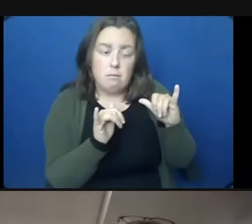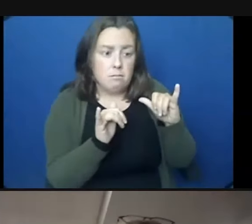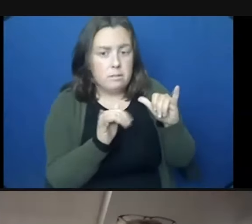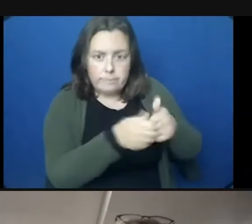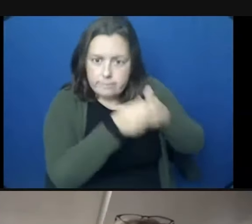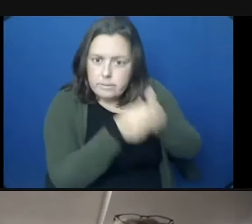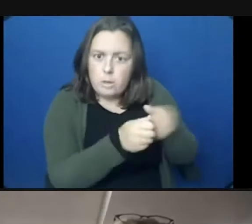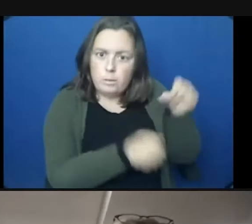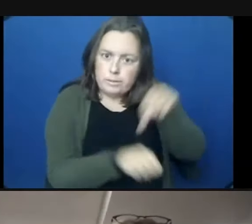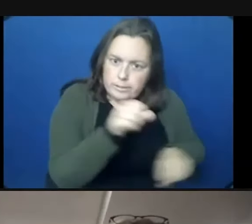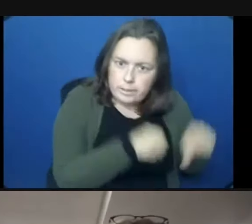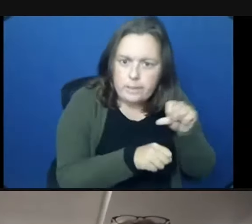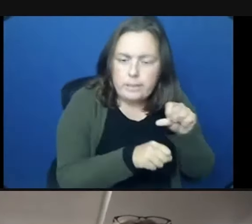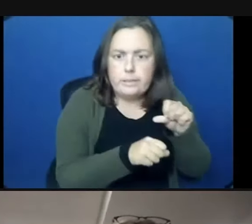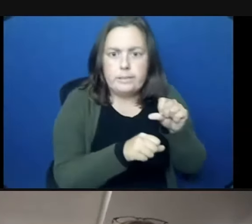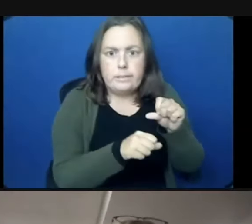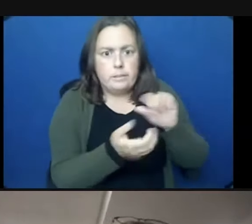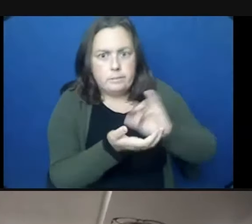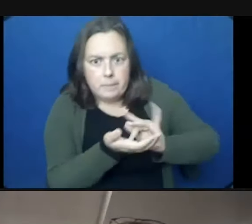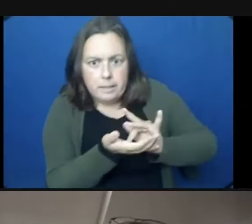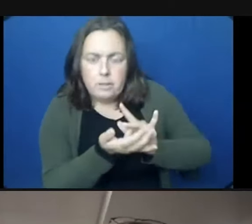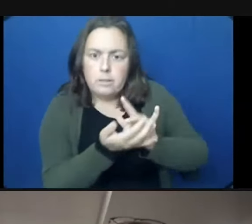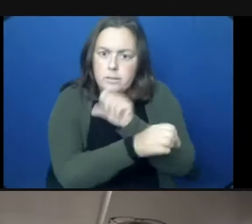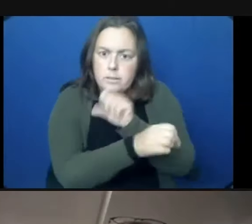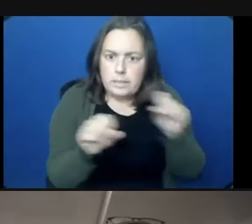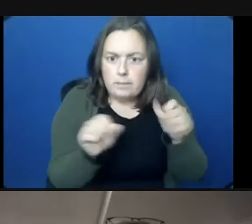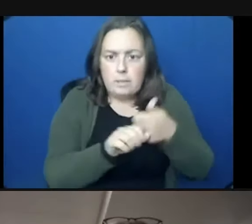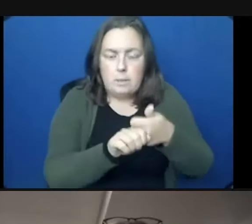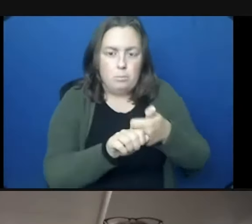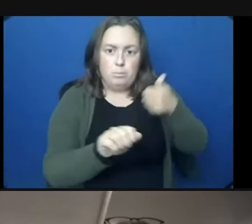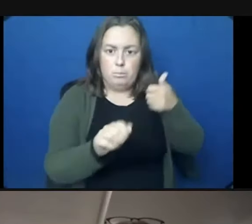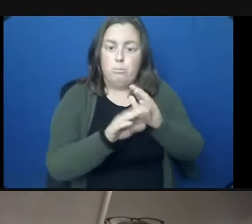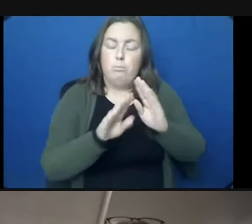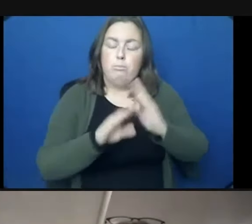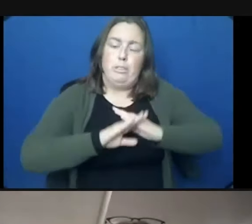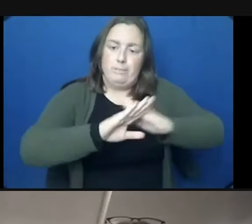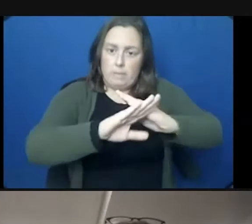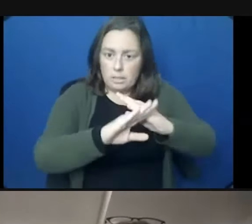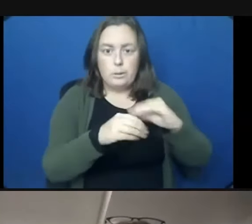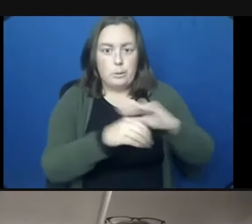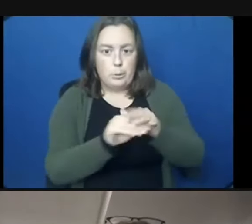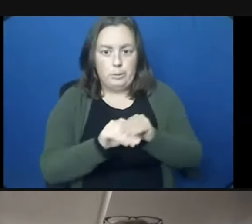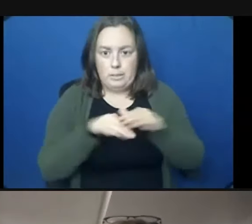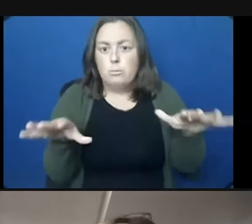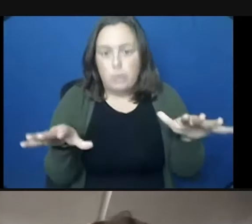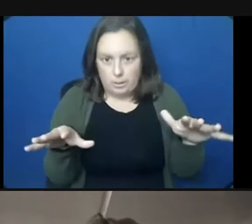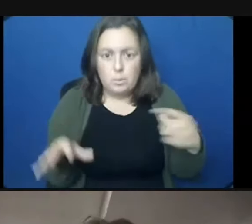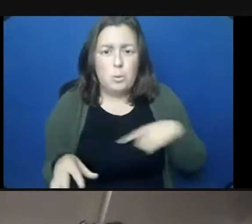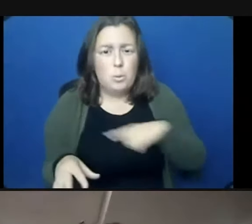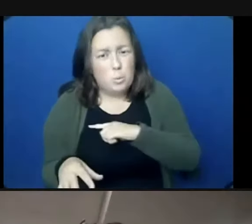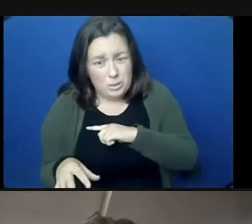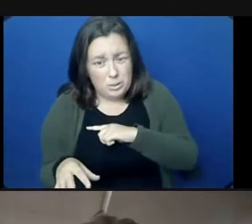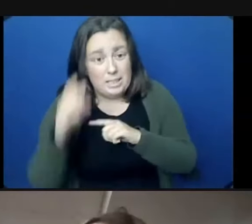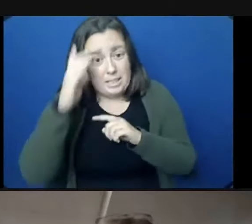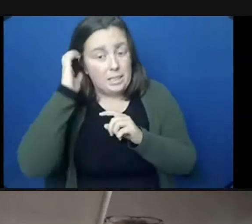steps to prevent COVID-19. Since one risk mitigation will be removed, we needed to ensure that other mitigation strategies recommended